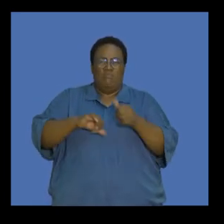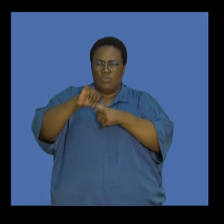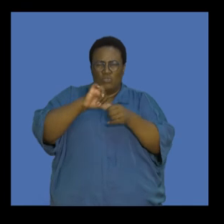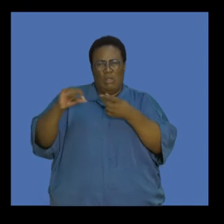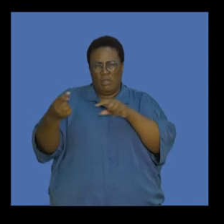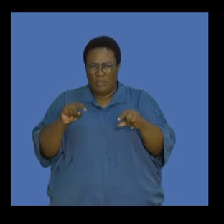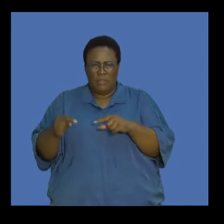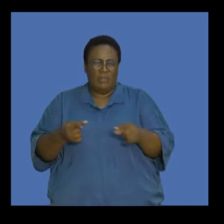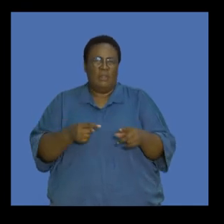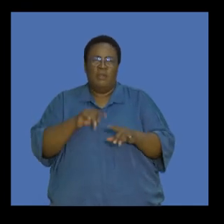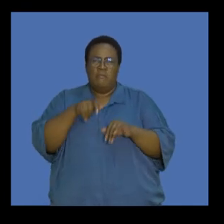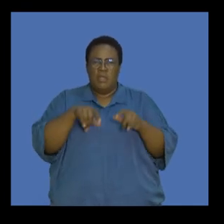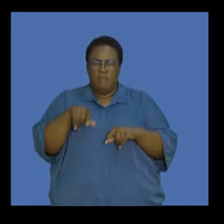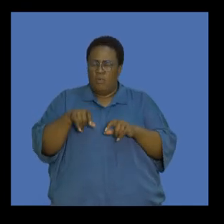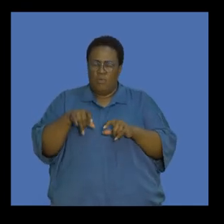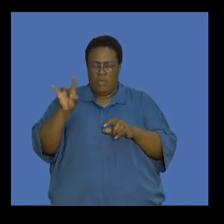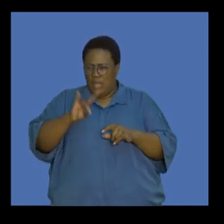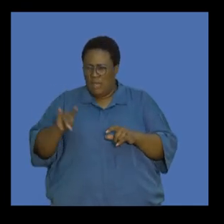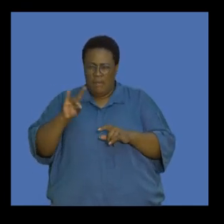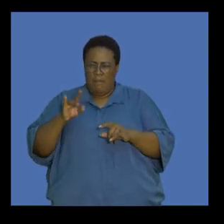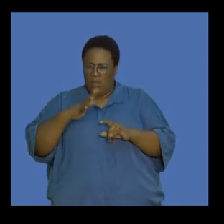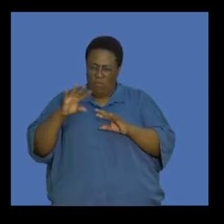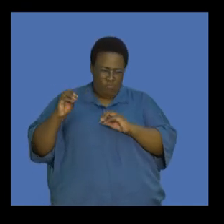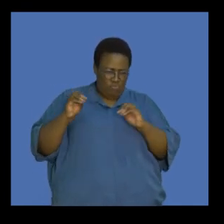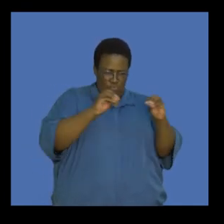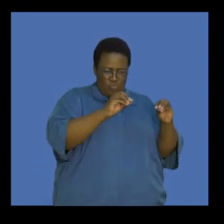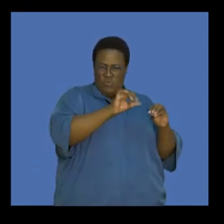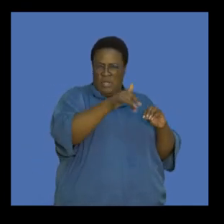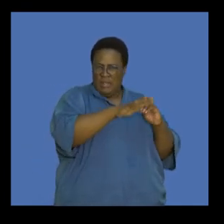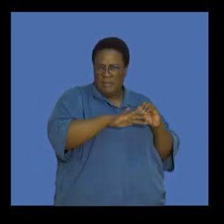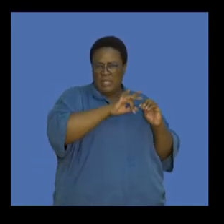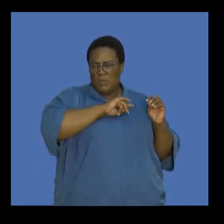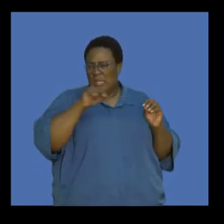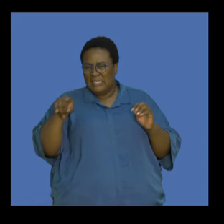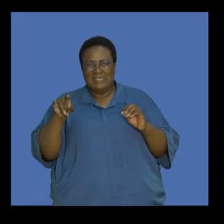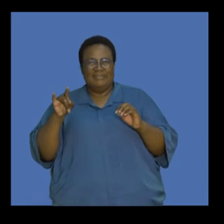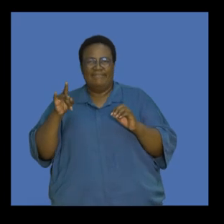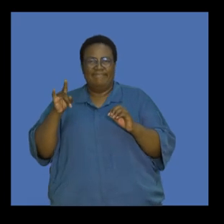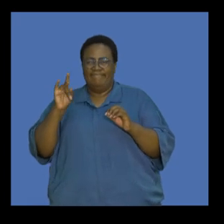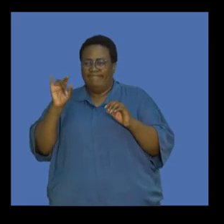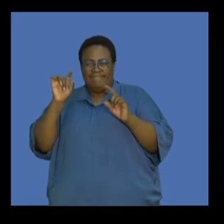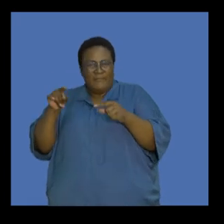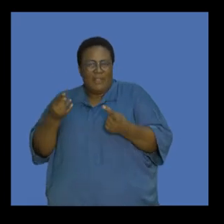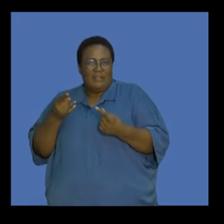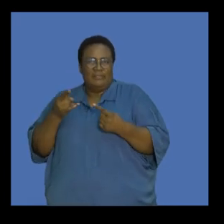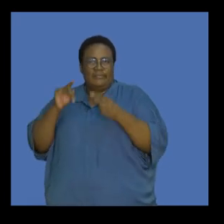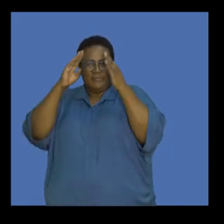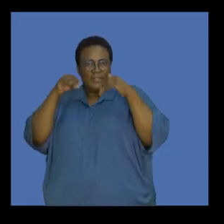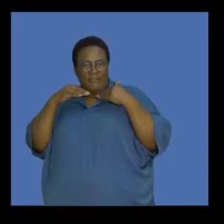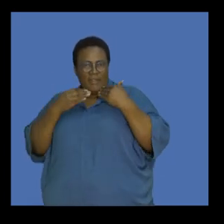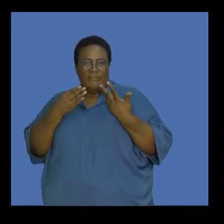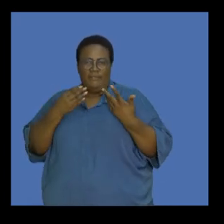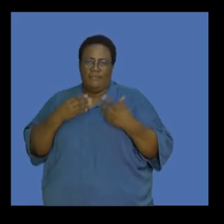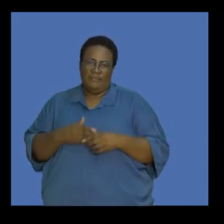social conflicts, forcing mass migrations of people and animals. It's caused historical collapse of civilizations,